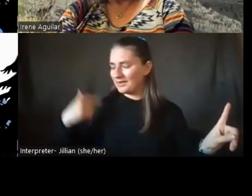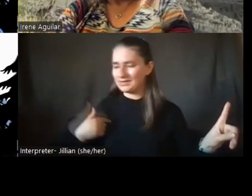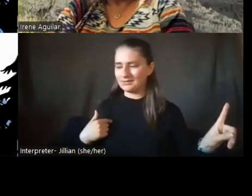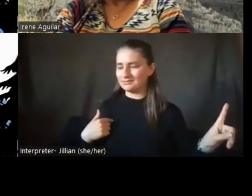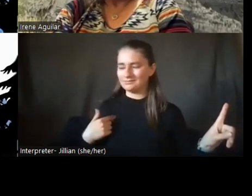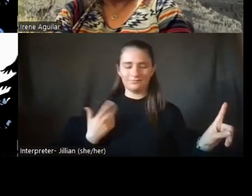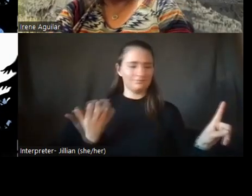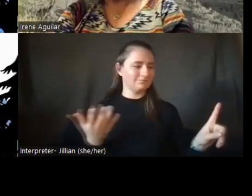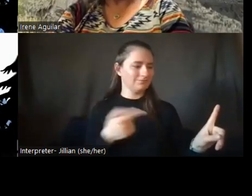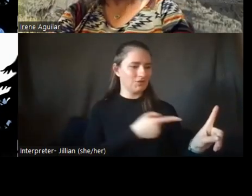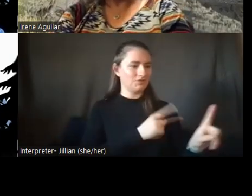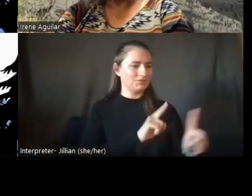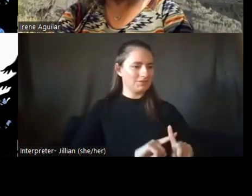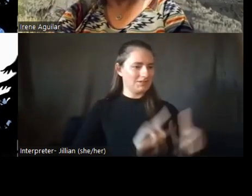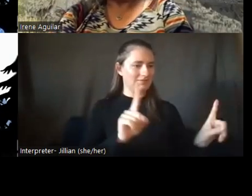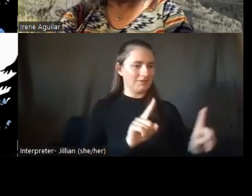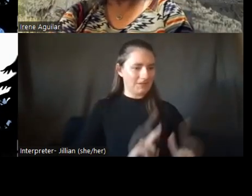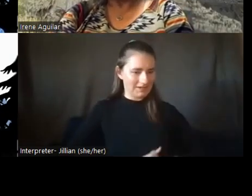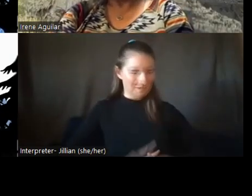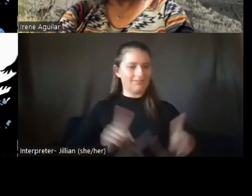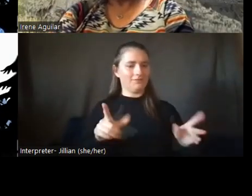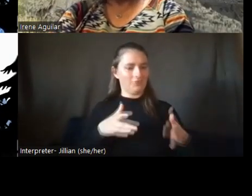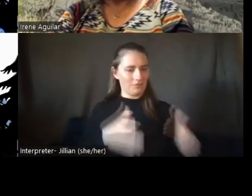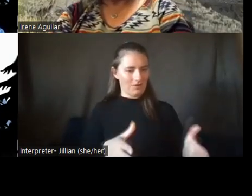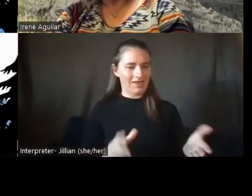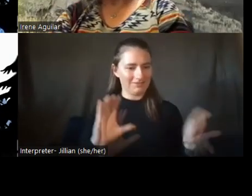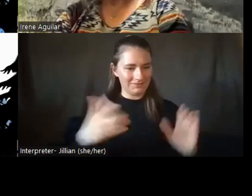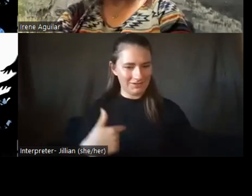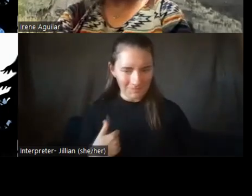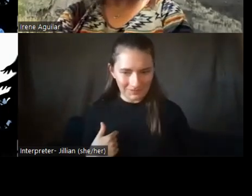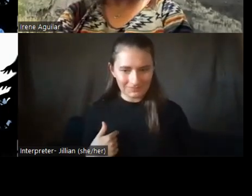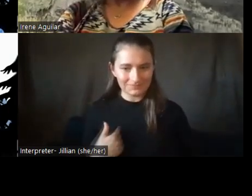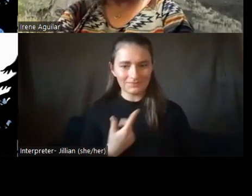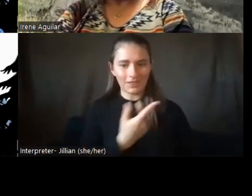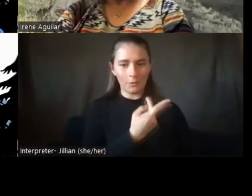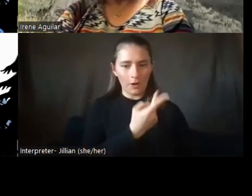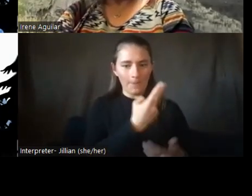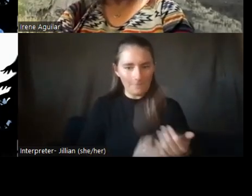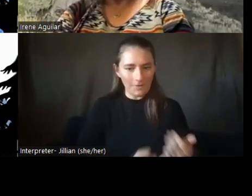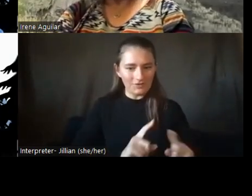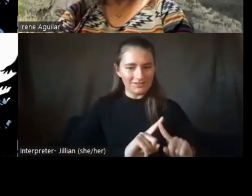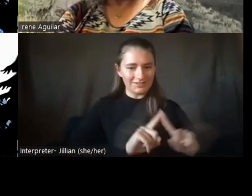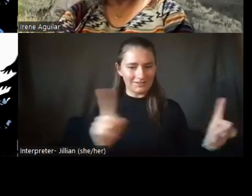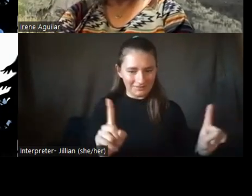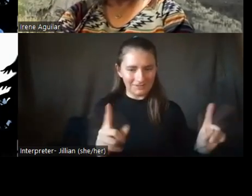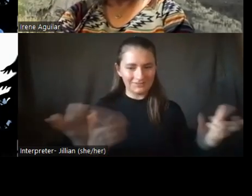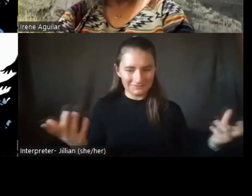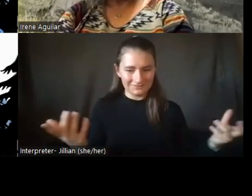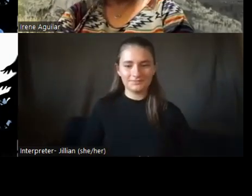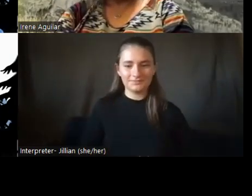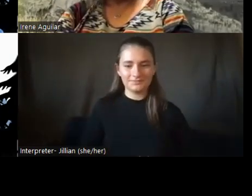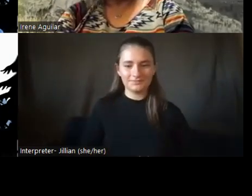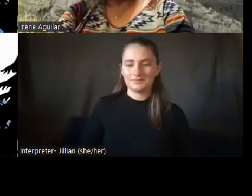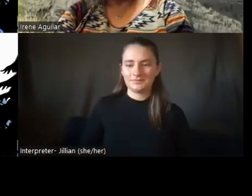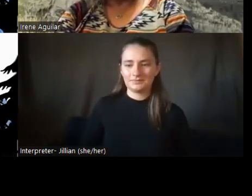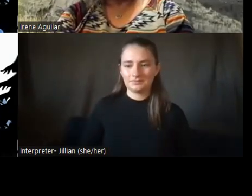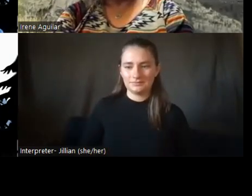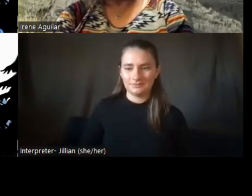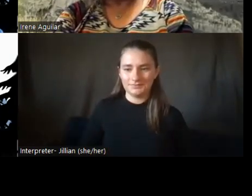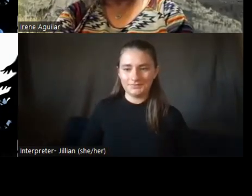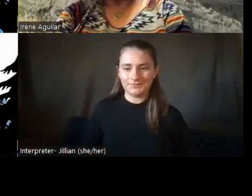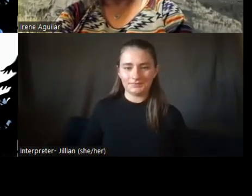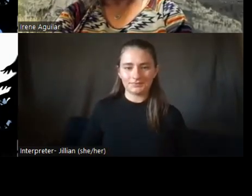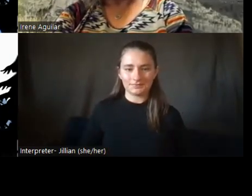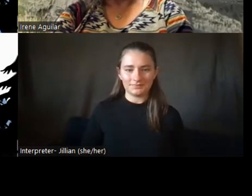she's just different in a different way than I'm different. Um, we're both different. Um, and interestingly,